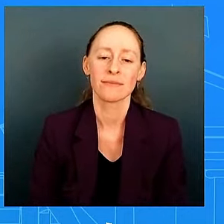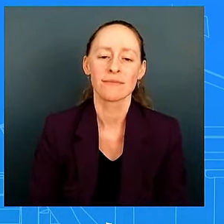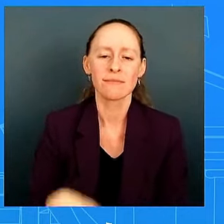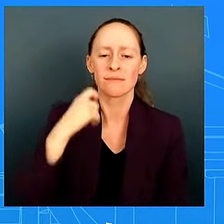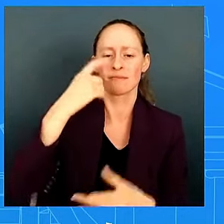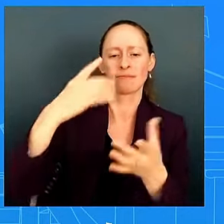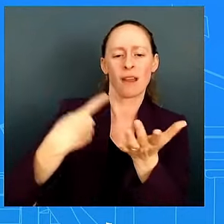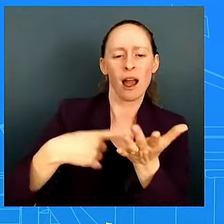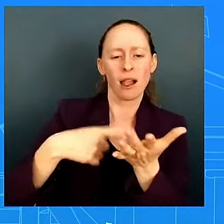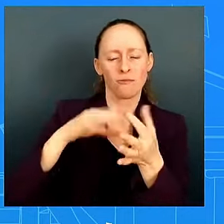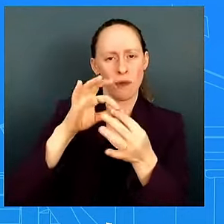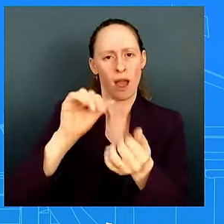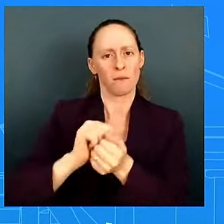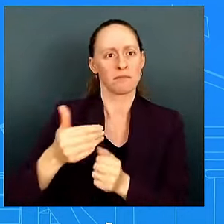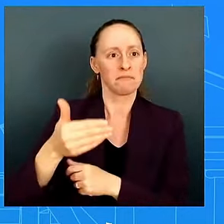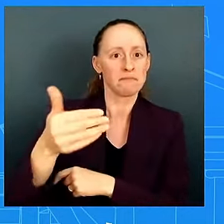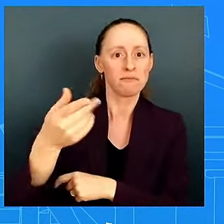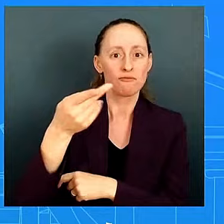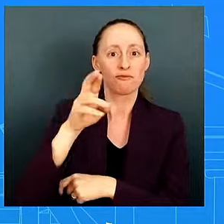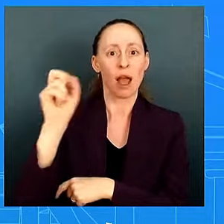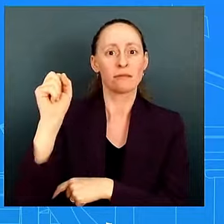big boy press conference so